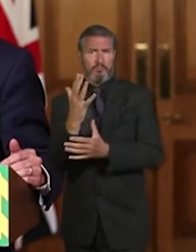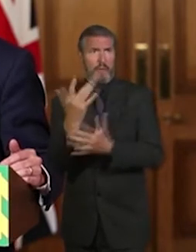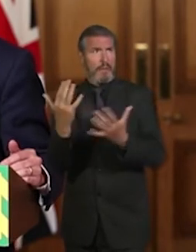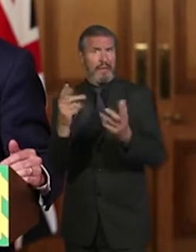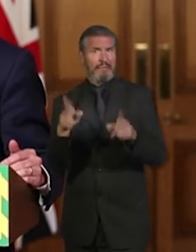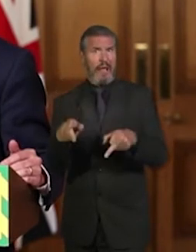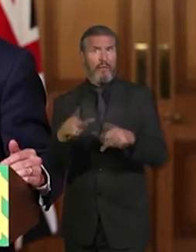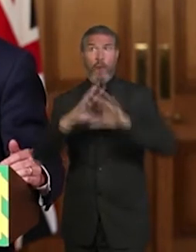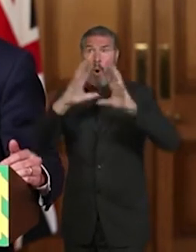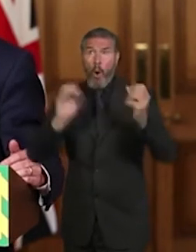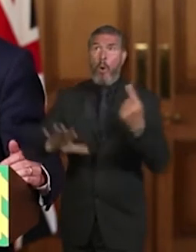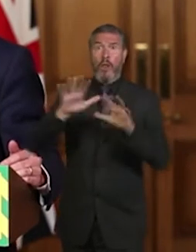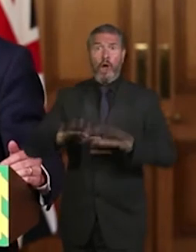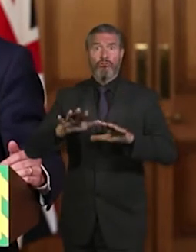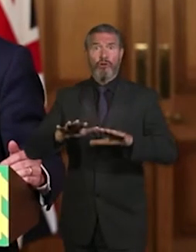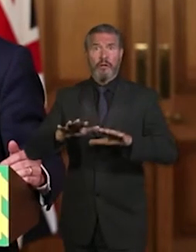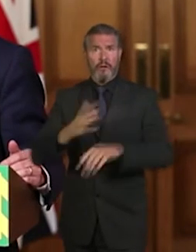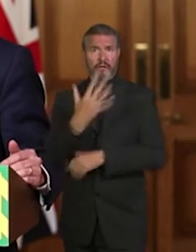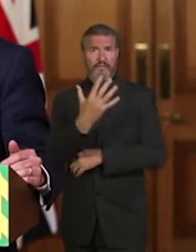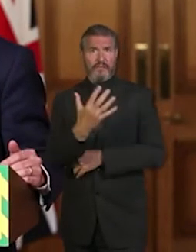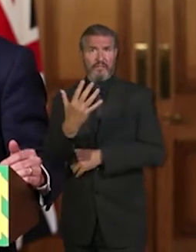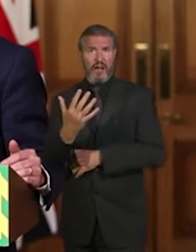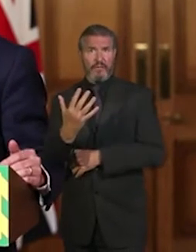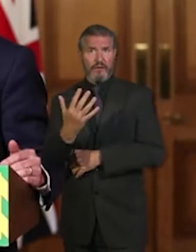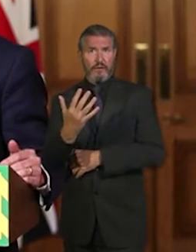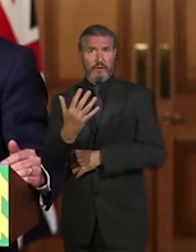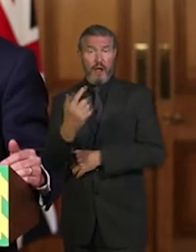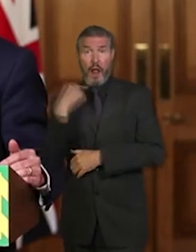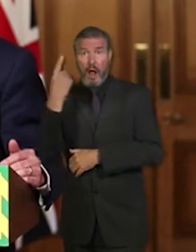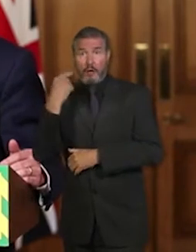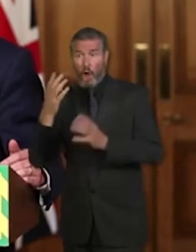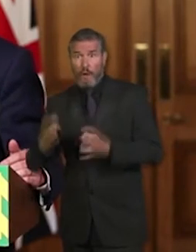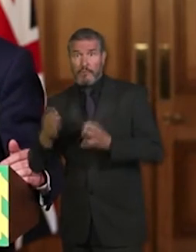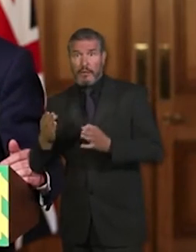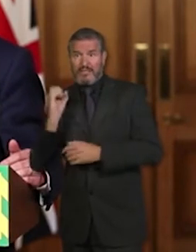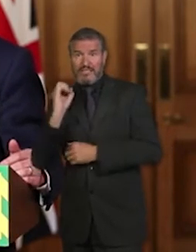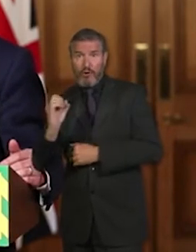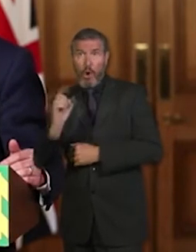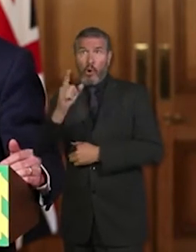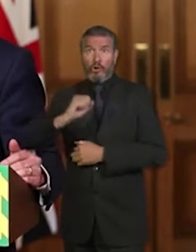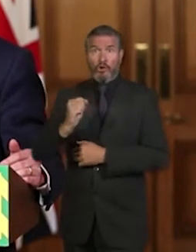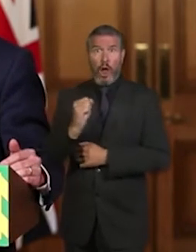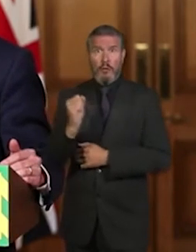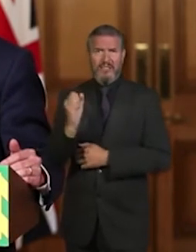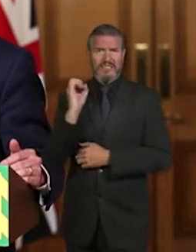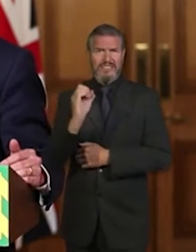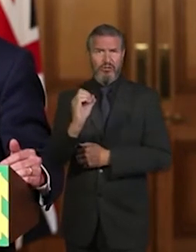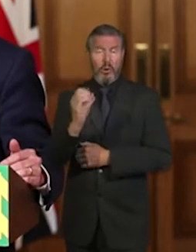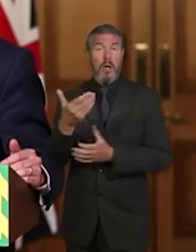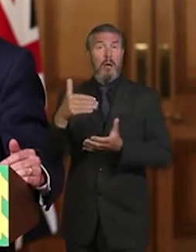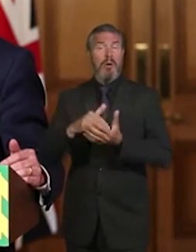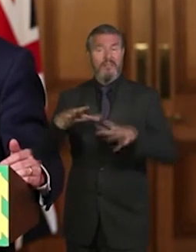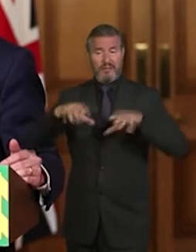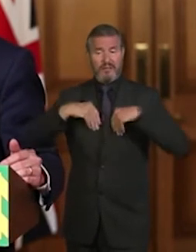said, zero in Scotland and in London hospitals. And the number of new infections is down to just over 1,200.